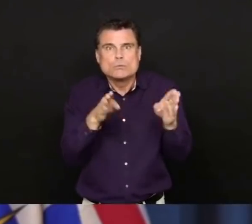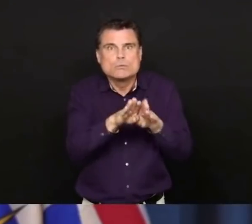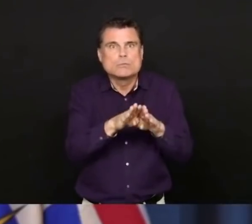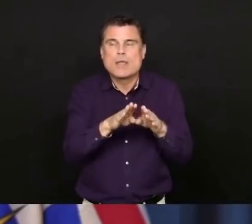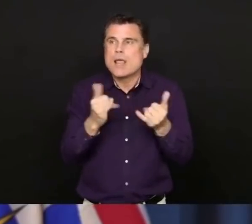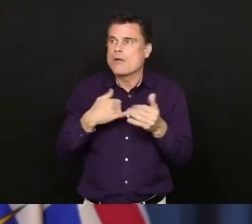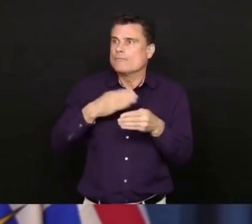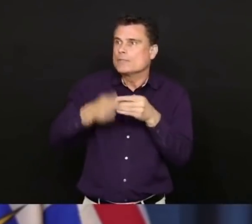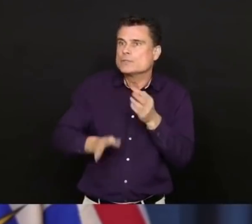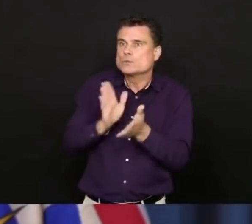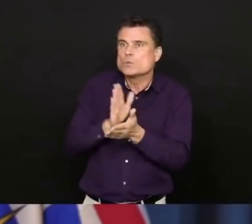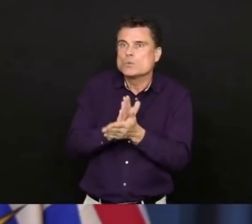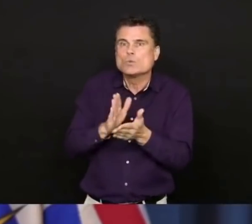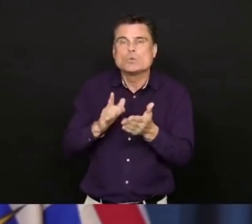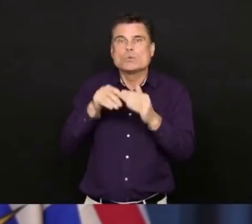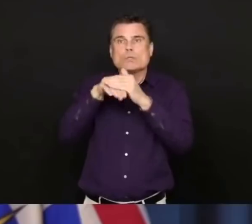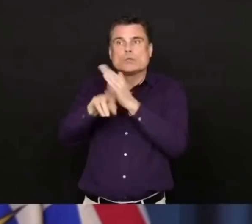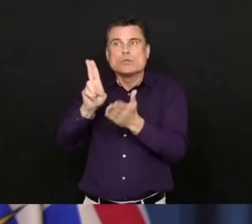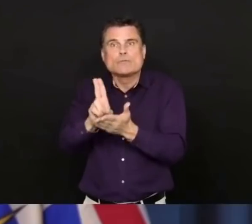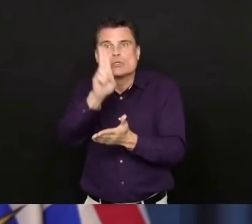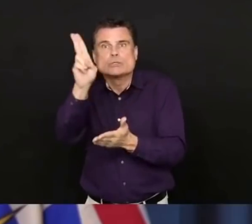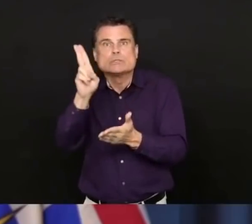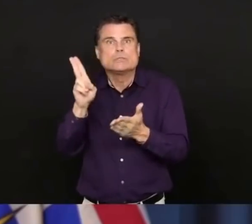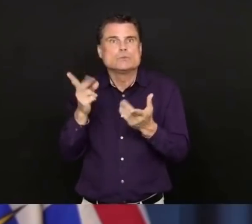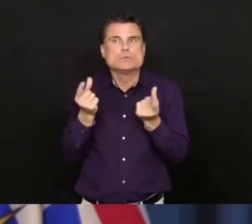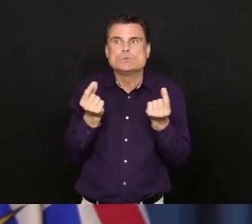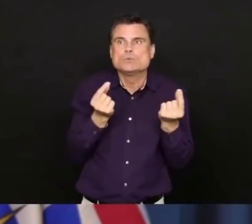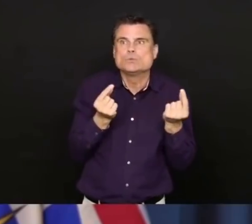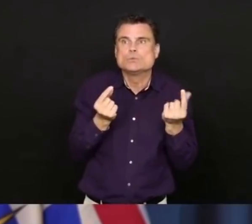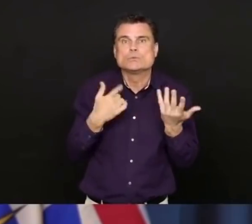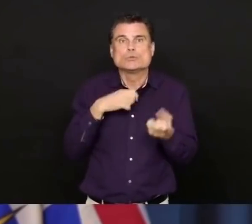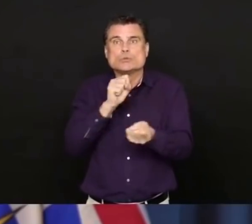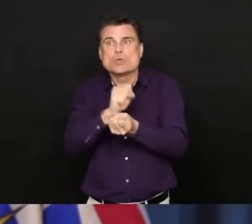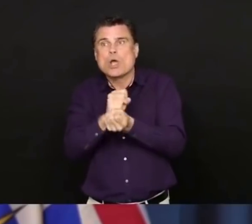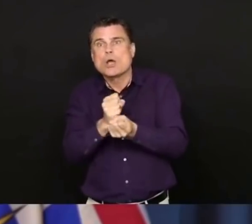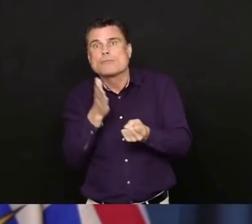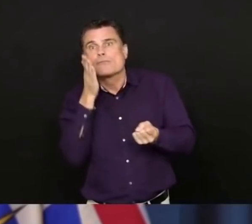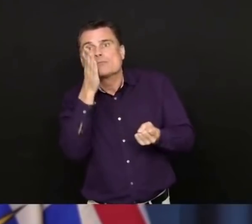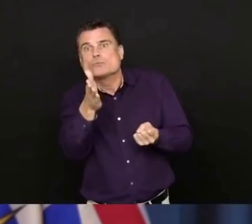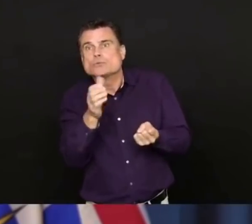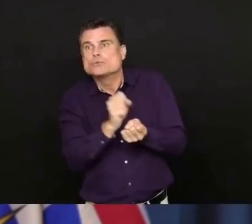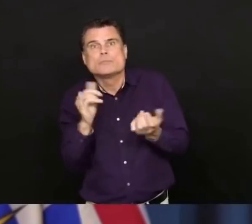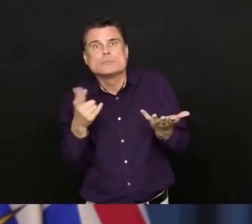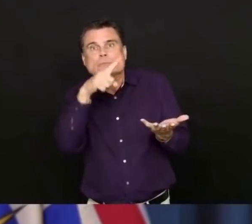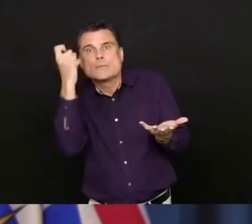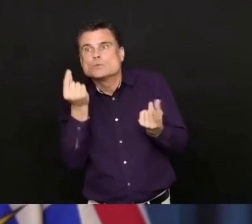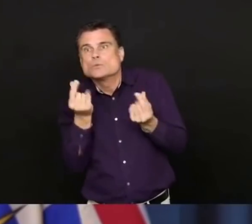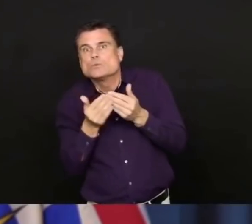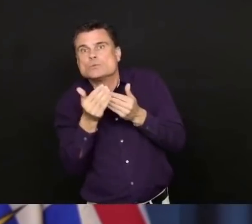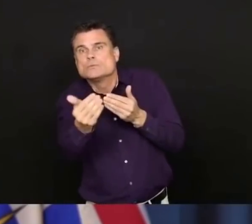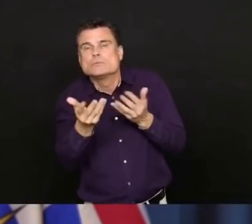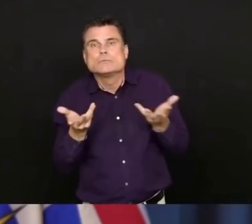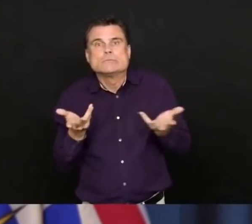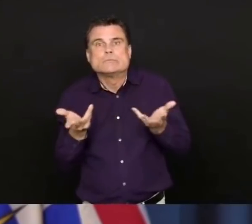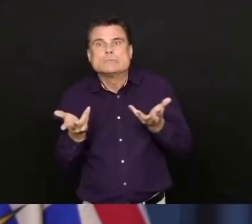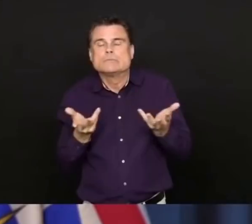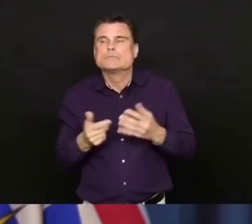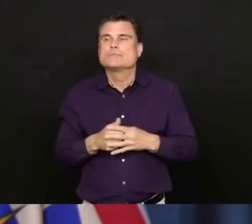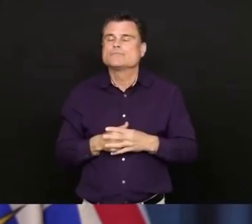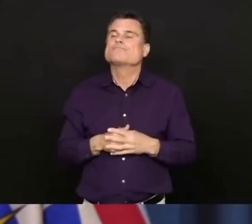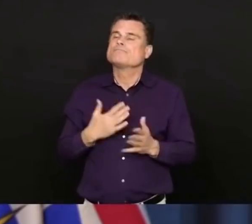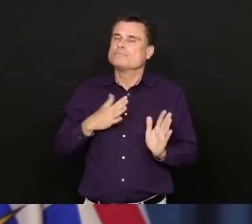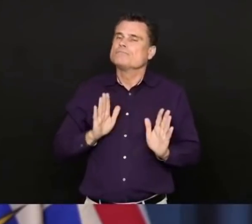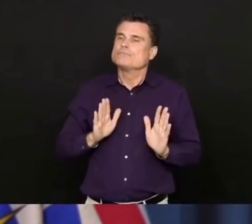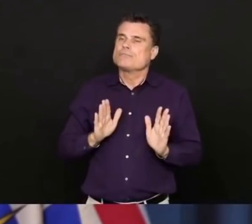school. The challenges about what's going to be happening about university, about jobs in the future. And I know that can be very challenging for young